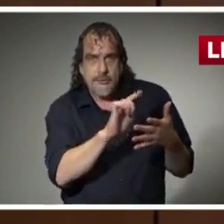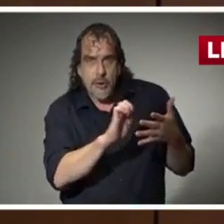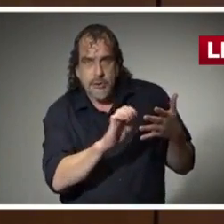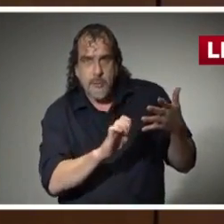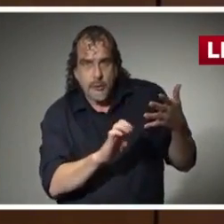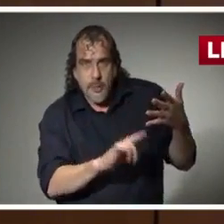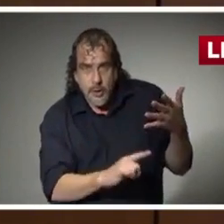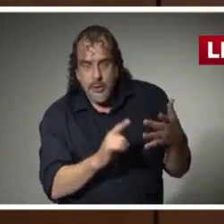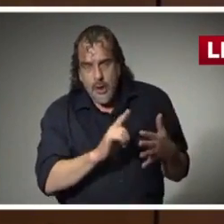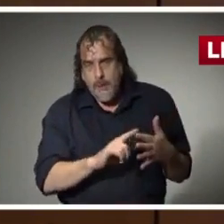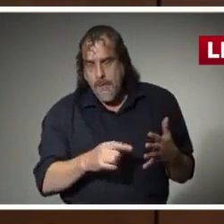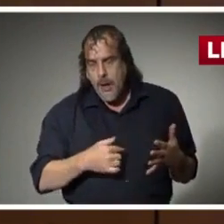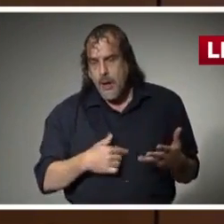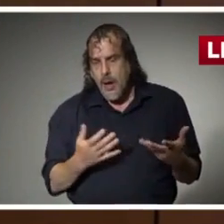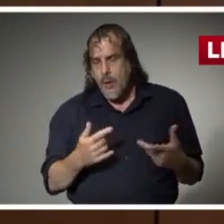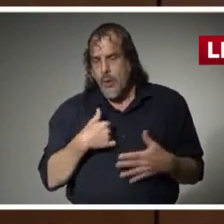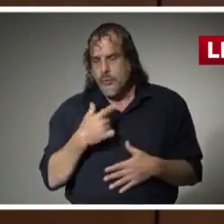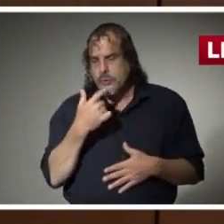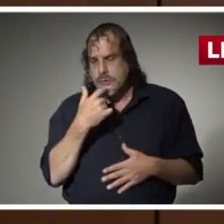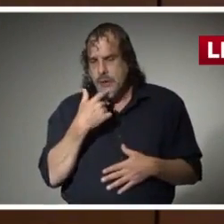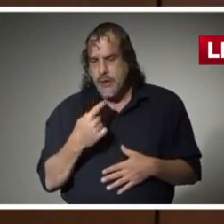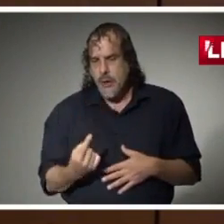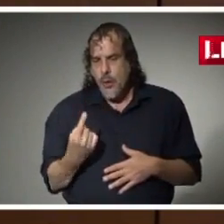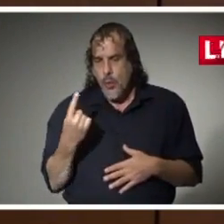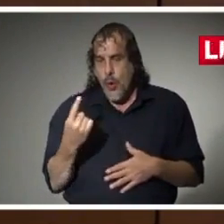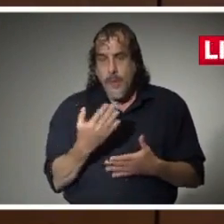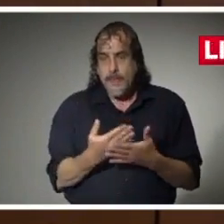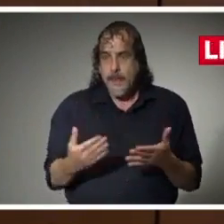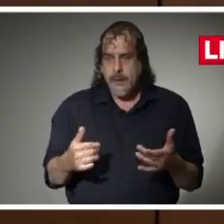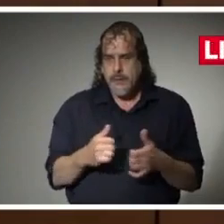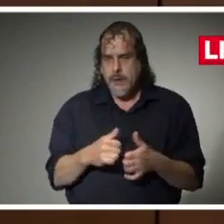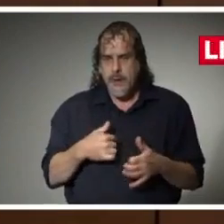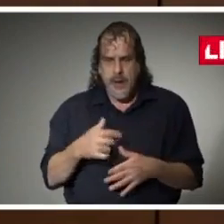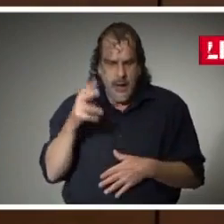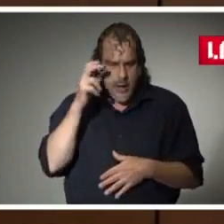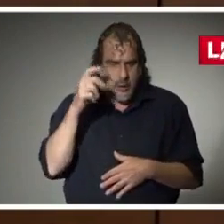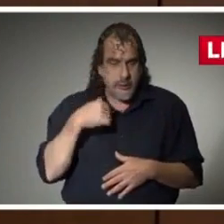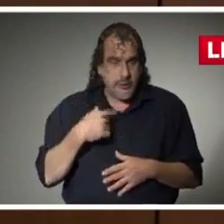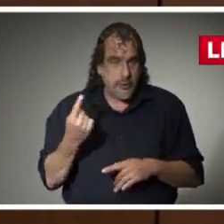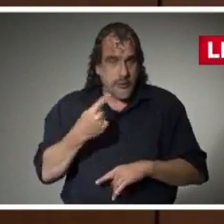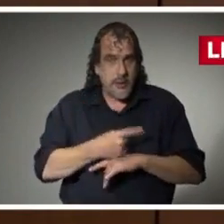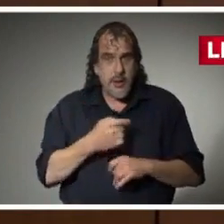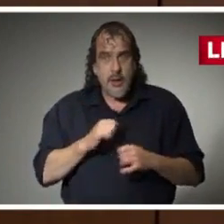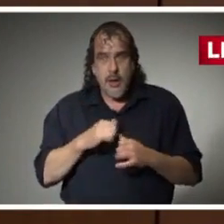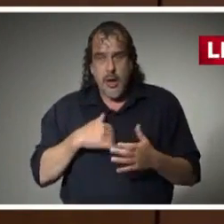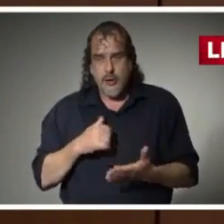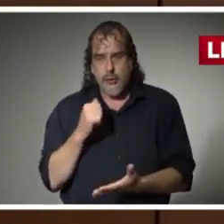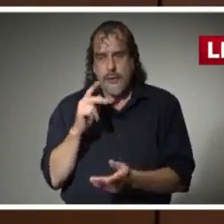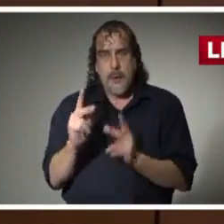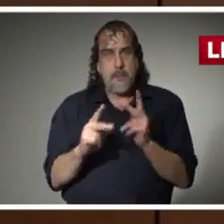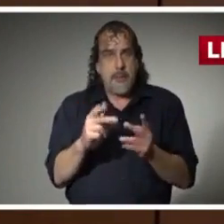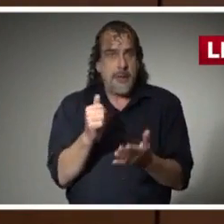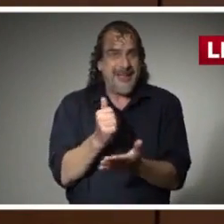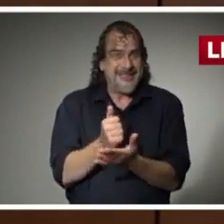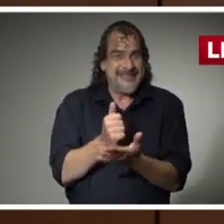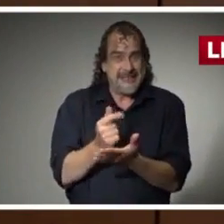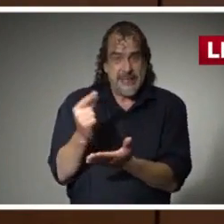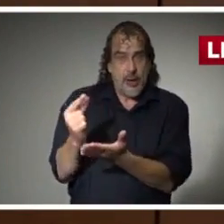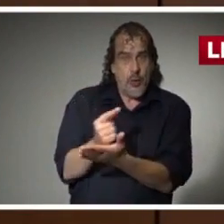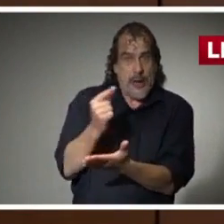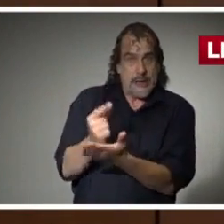got. I would, however, like to mention one talking point that was pushed out today. As under the Public Assistance Disaster Grants,